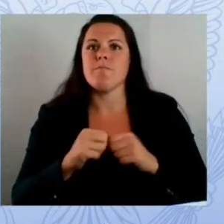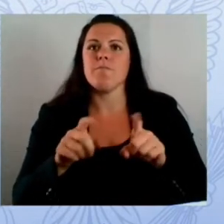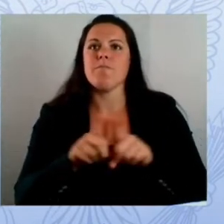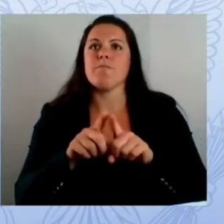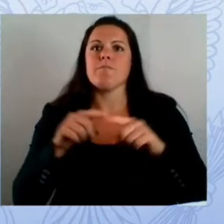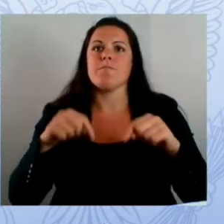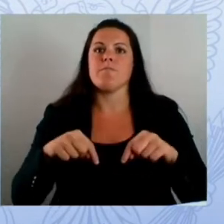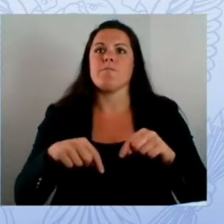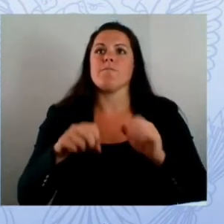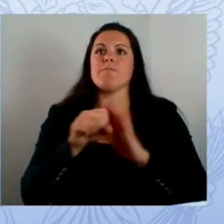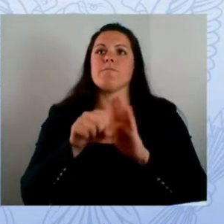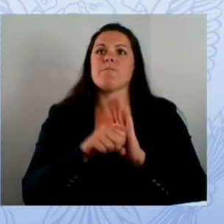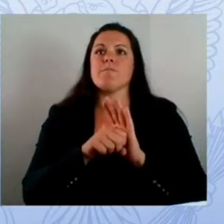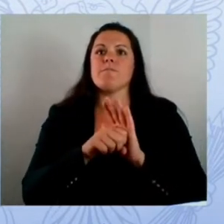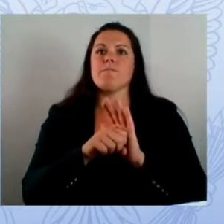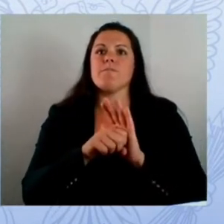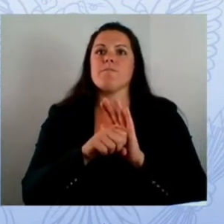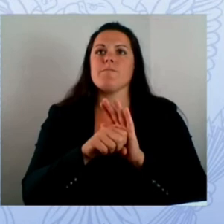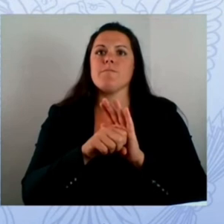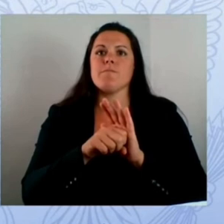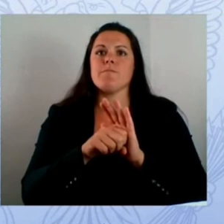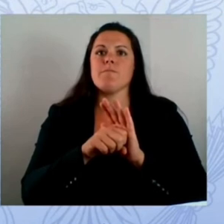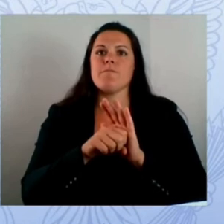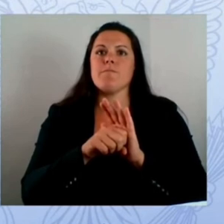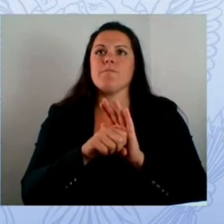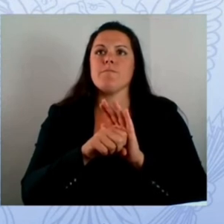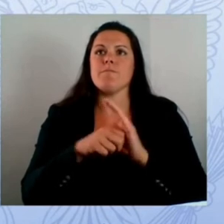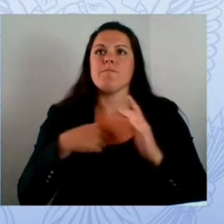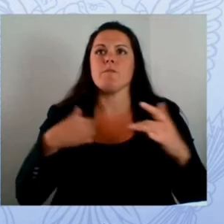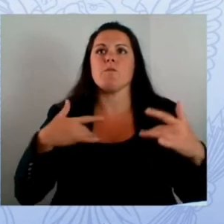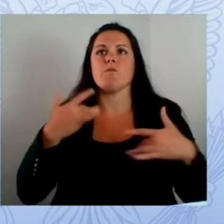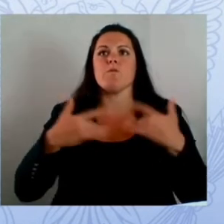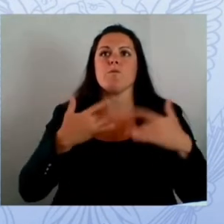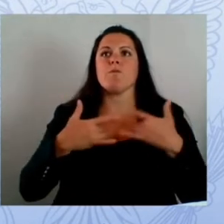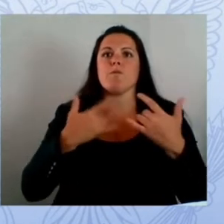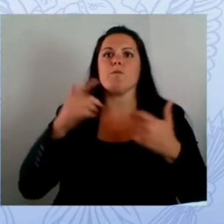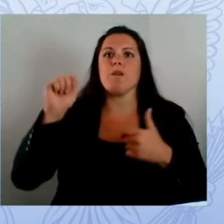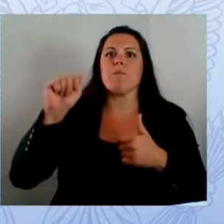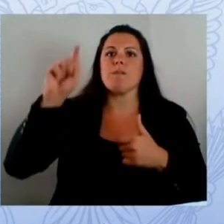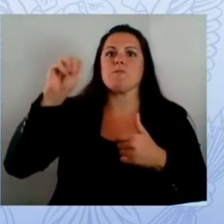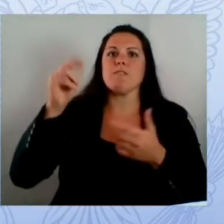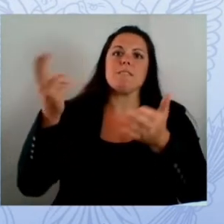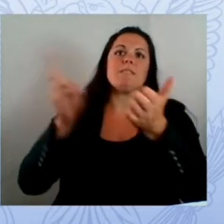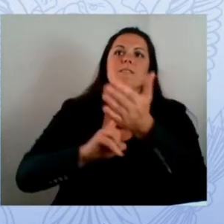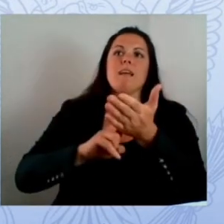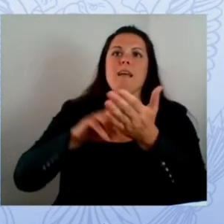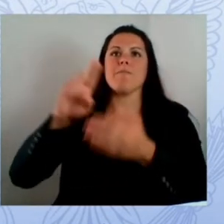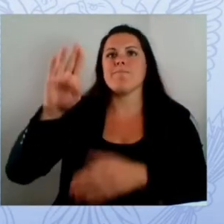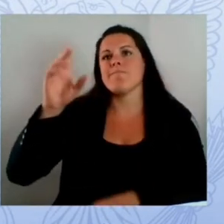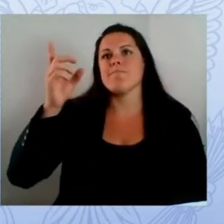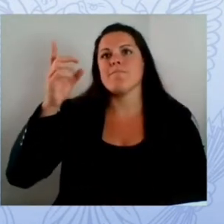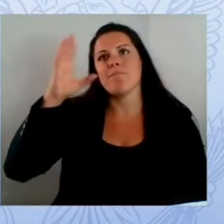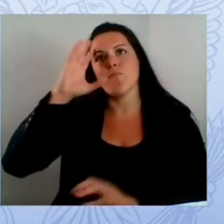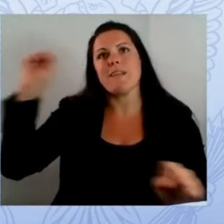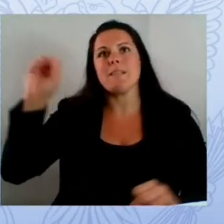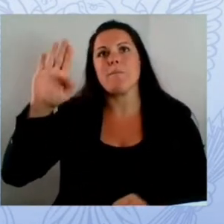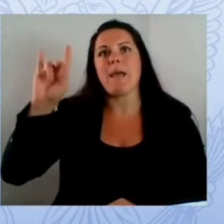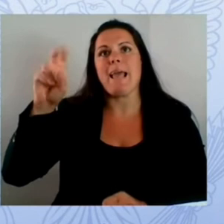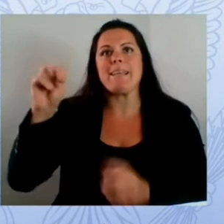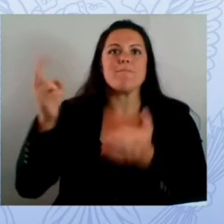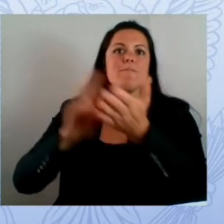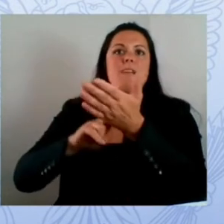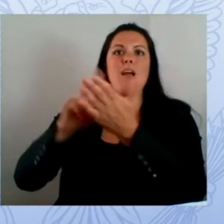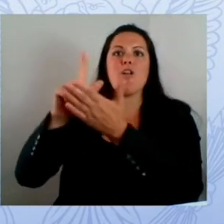this into law in november 2021 uh part of this uh digital equity plan there's a strong cyber security